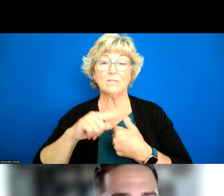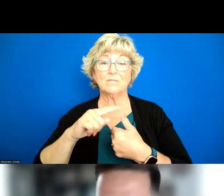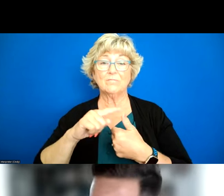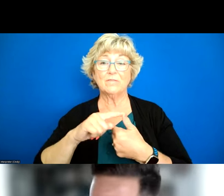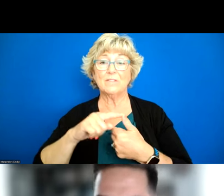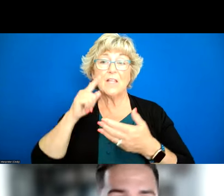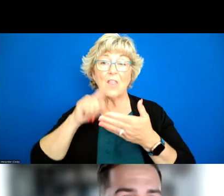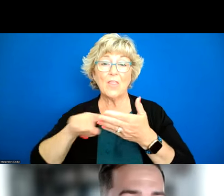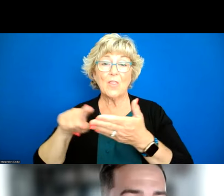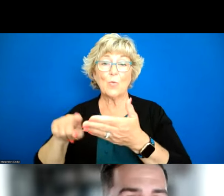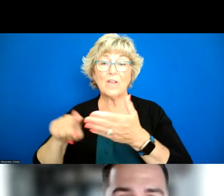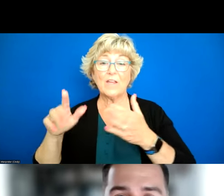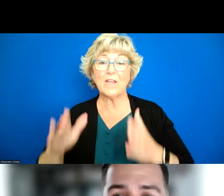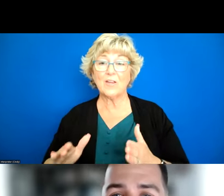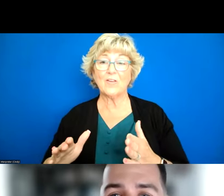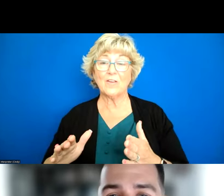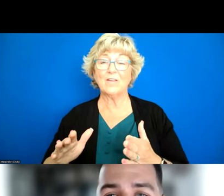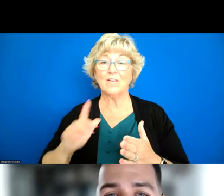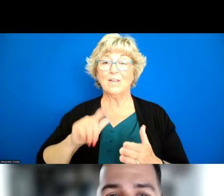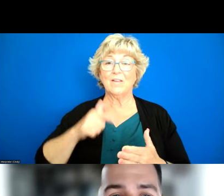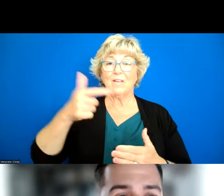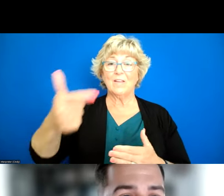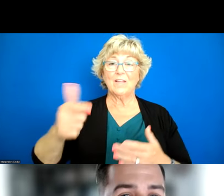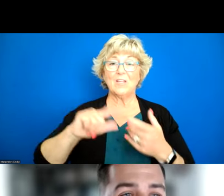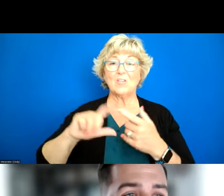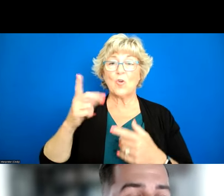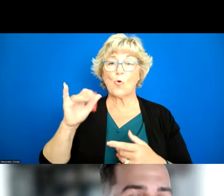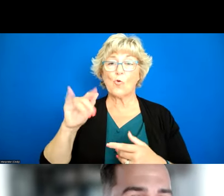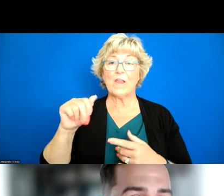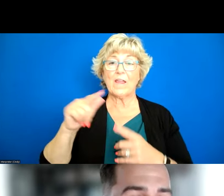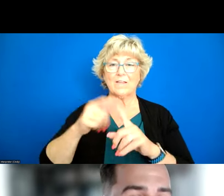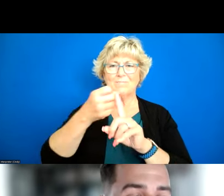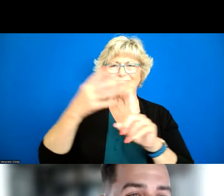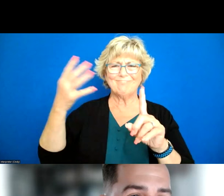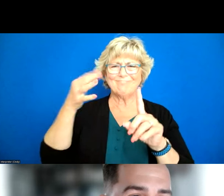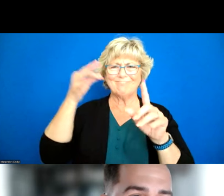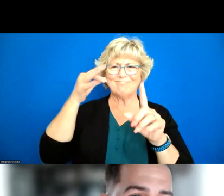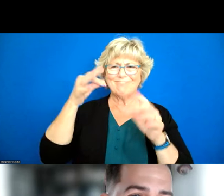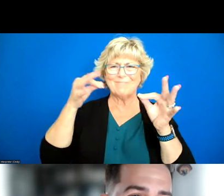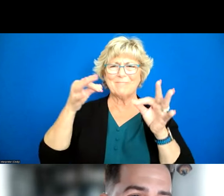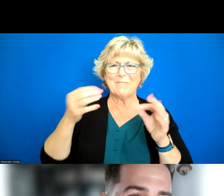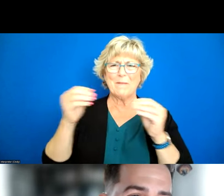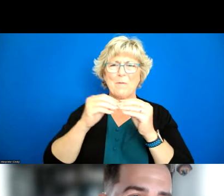christine i think i wanted to pass it back to you here to expand on that just a little bit more